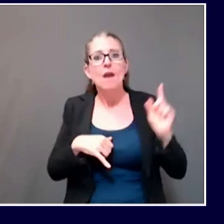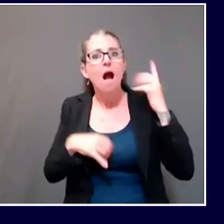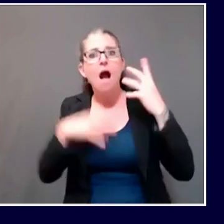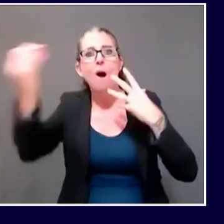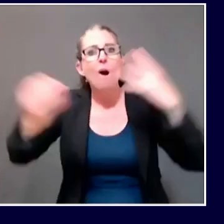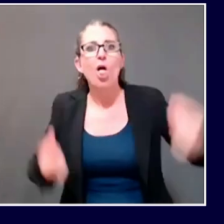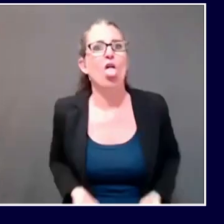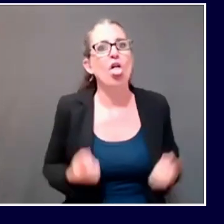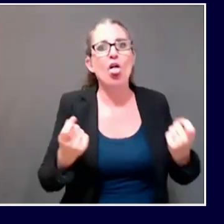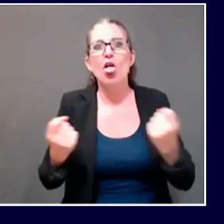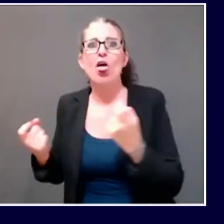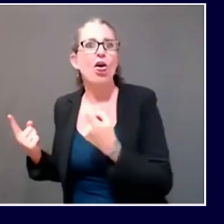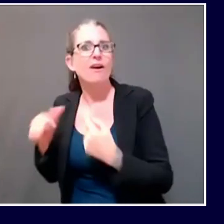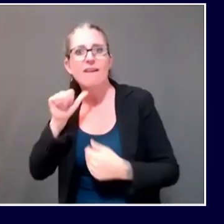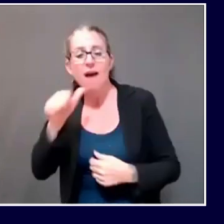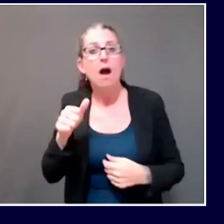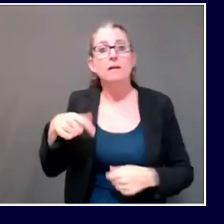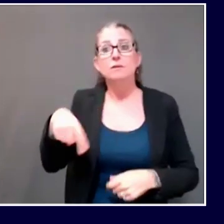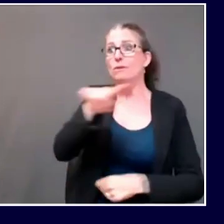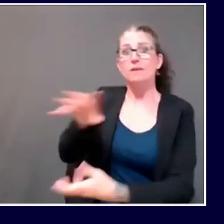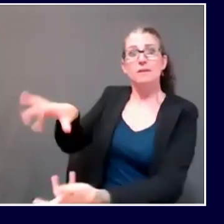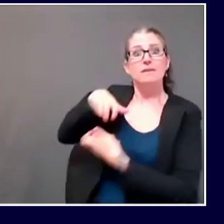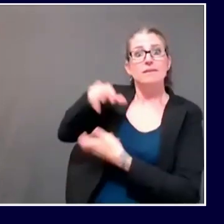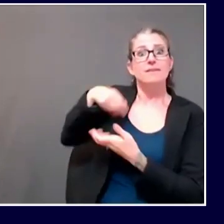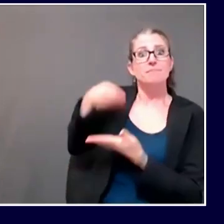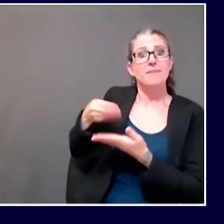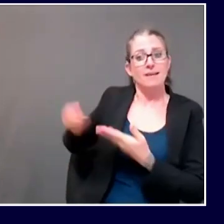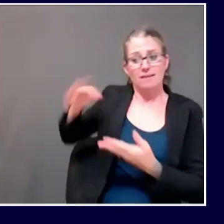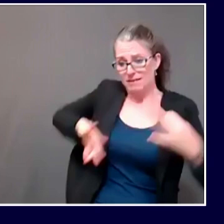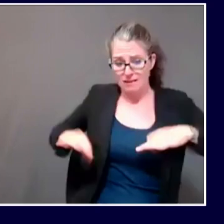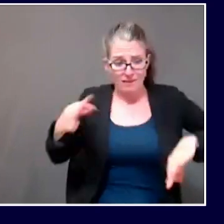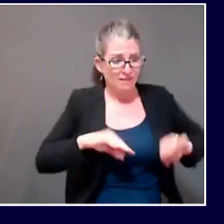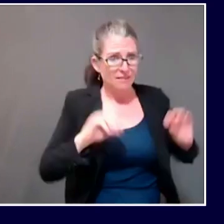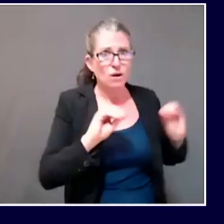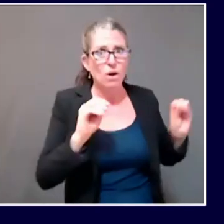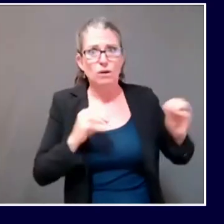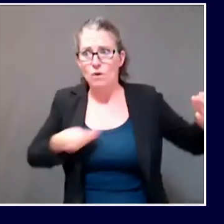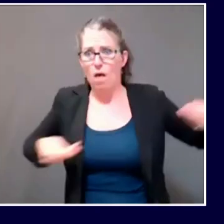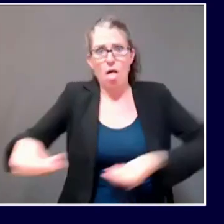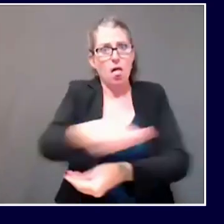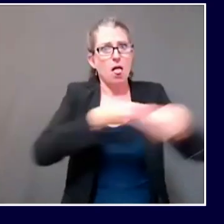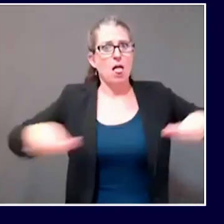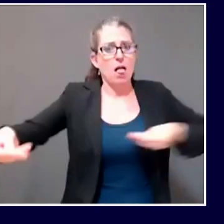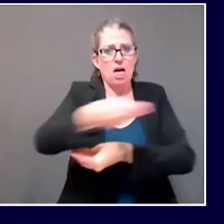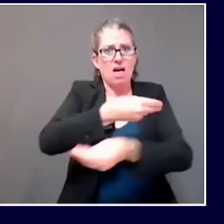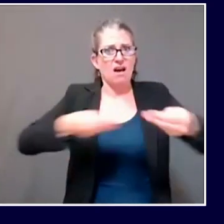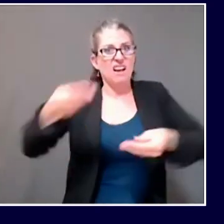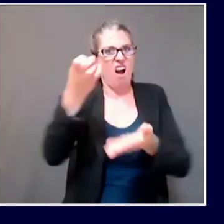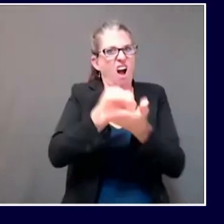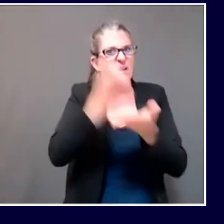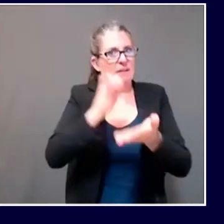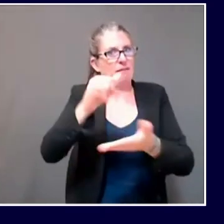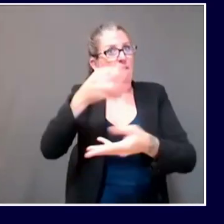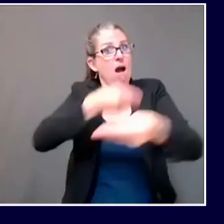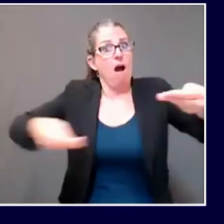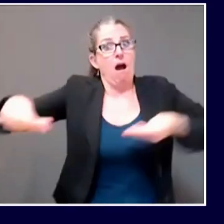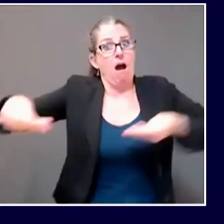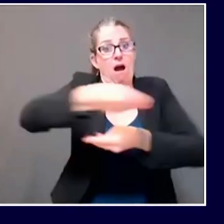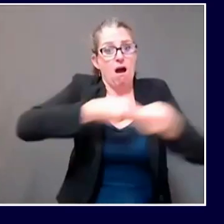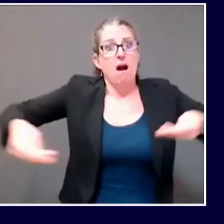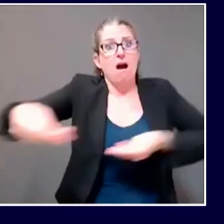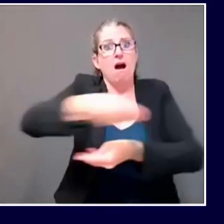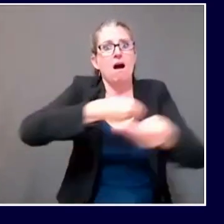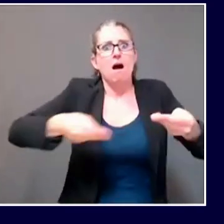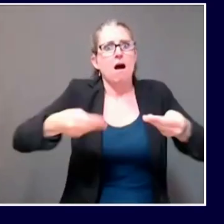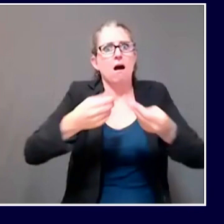United States industries are no exception with hospitality, tourism, retail, restaurants, bars, entertainment, manufacturing, and